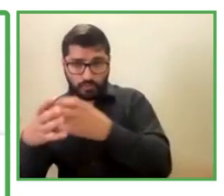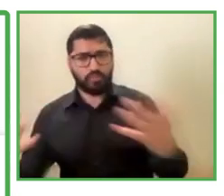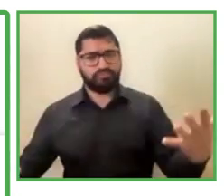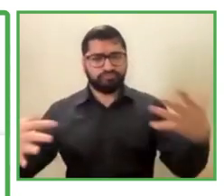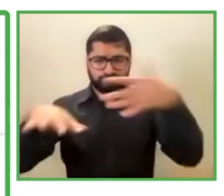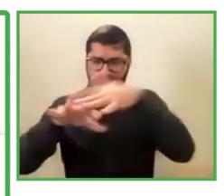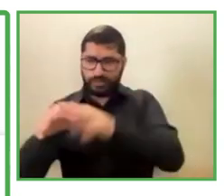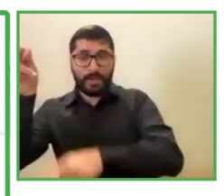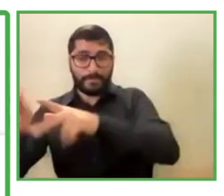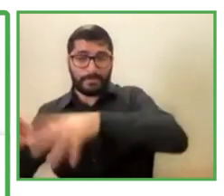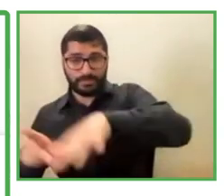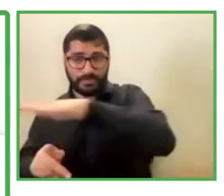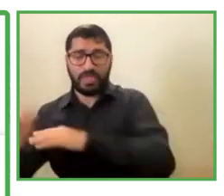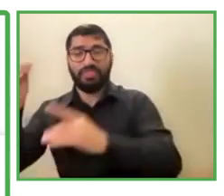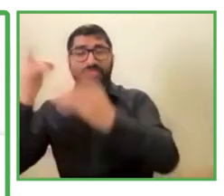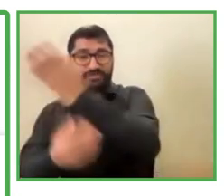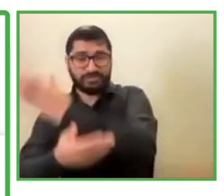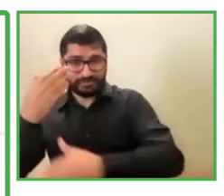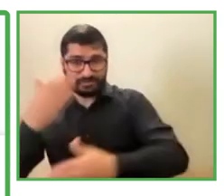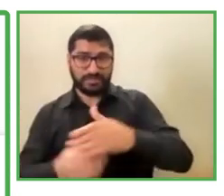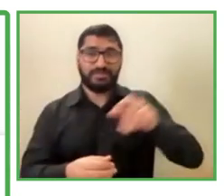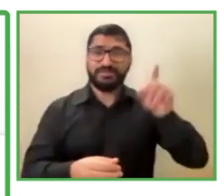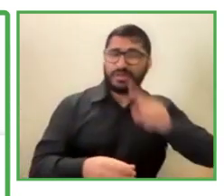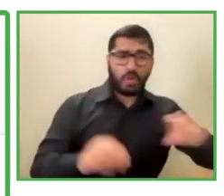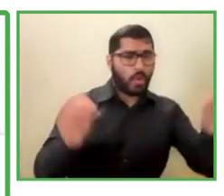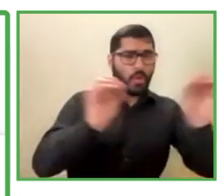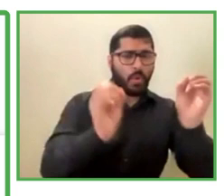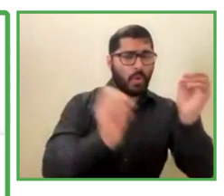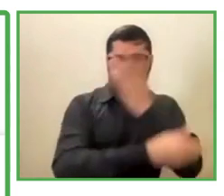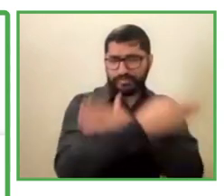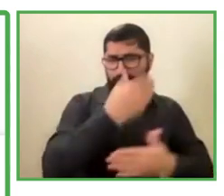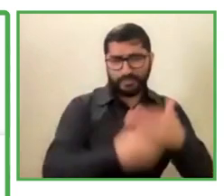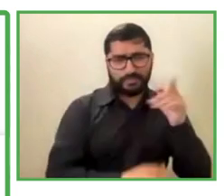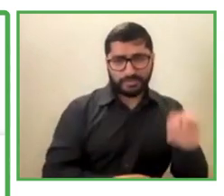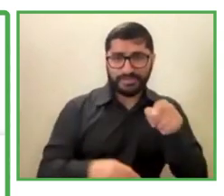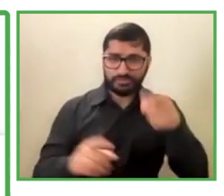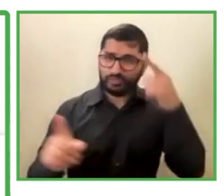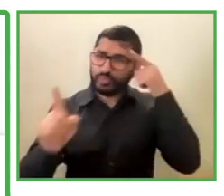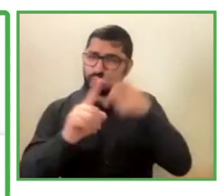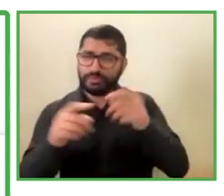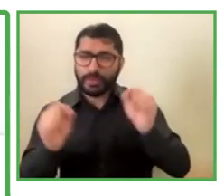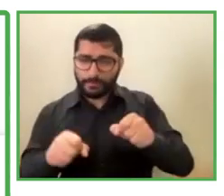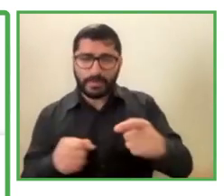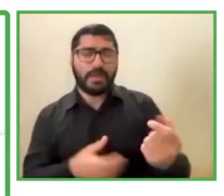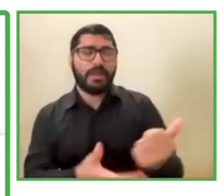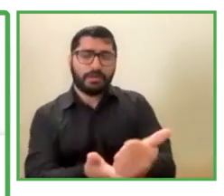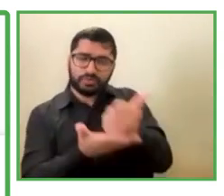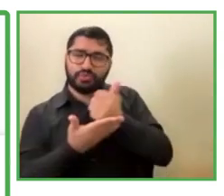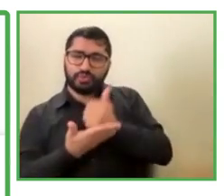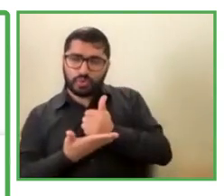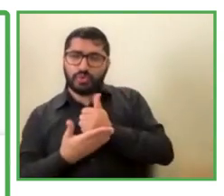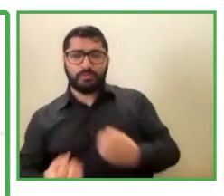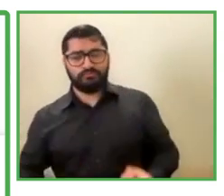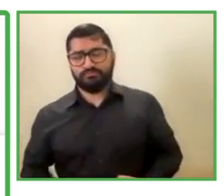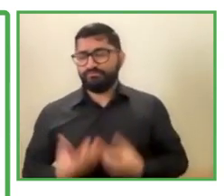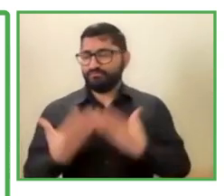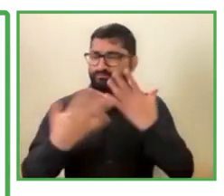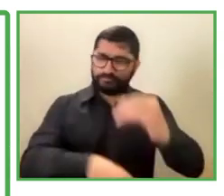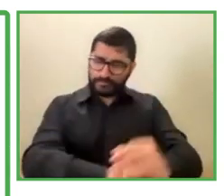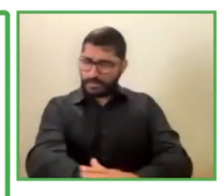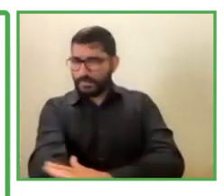with disabilities and without disabilities. And that also makes everyone aware